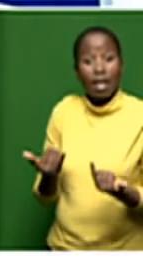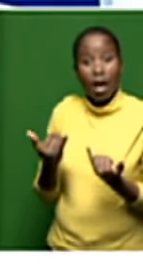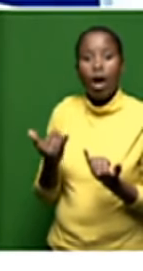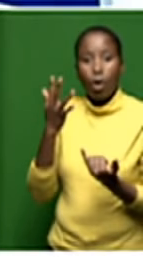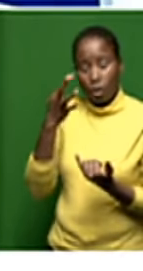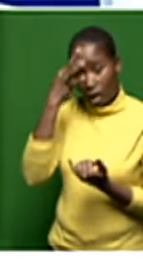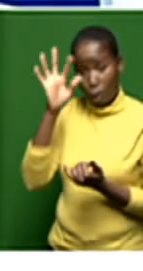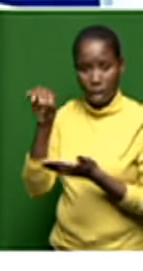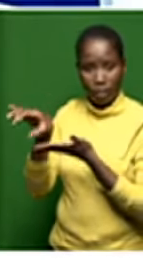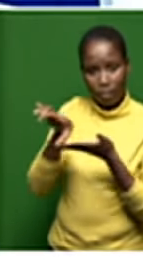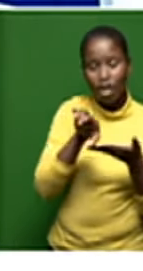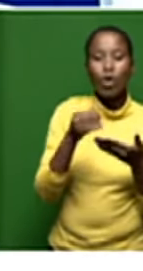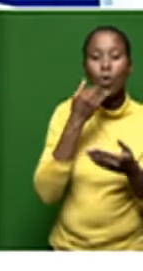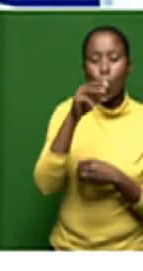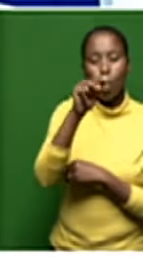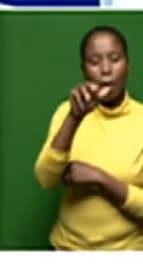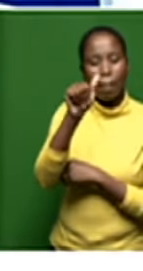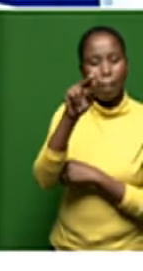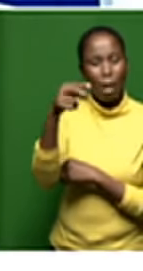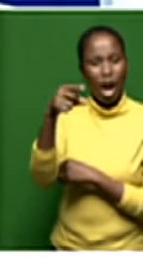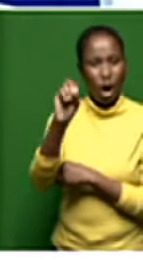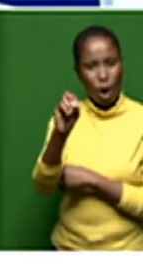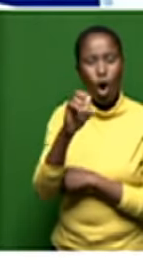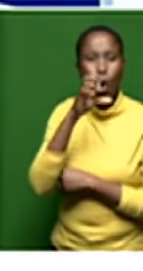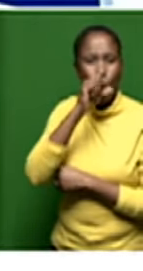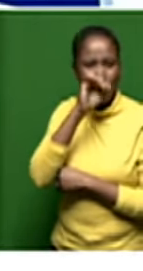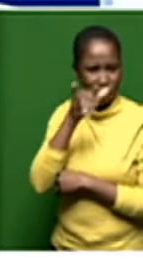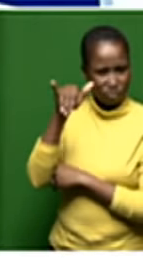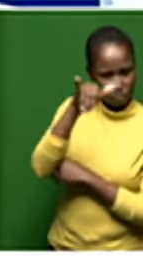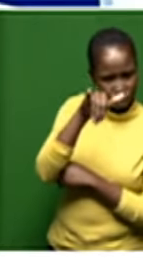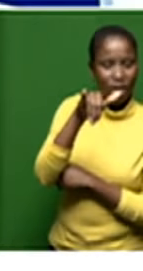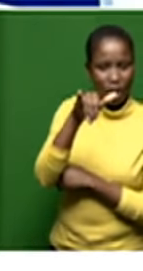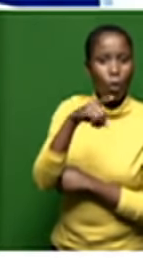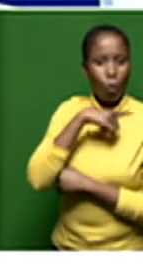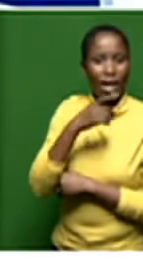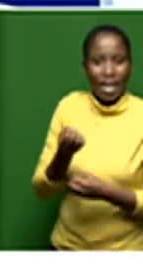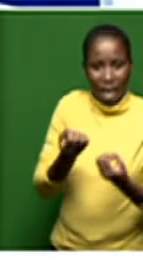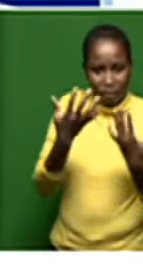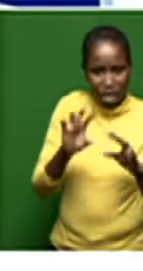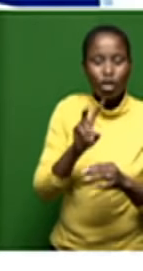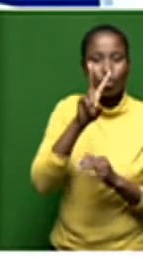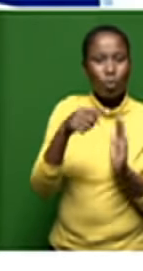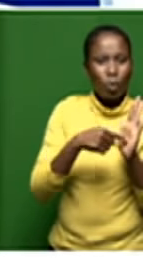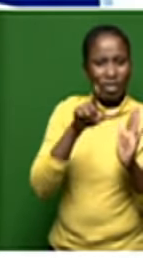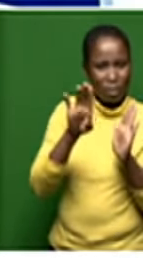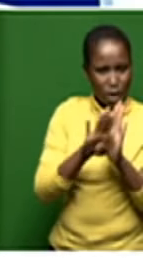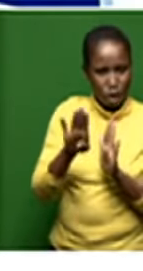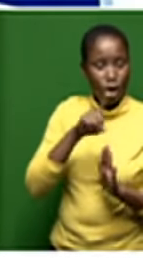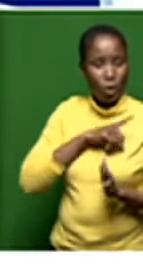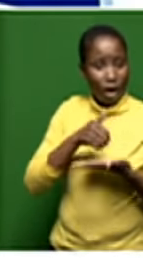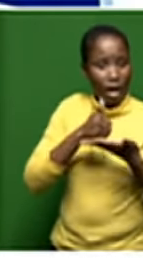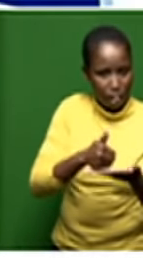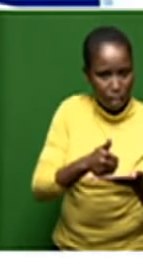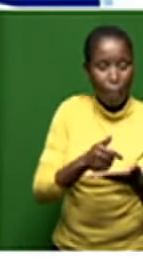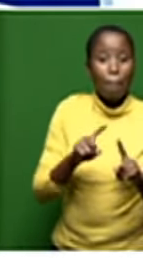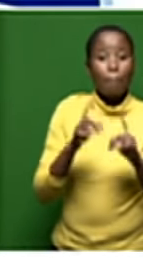which has cash problems as we know they've subsequently gone into business rescue themselves but when national treasury around